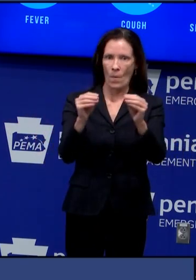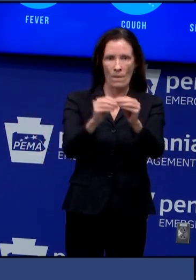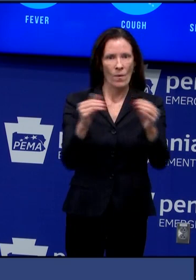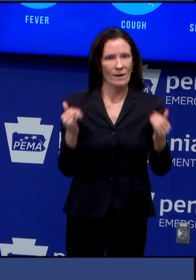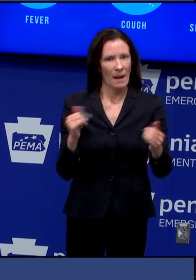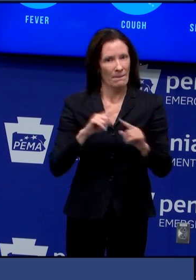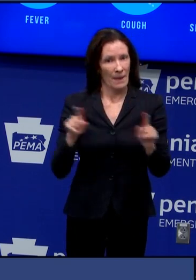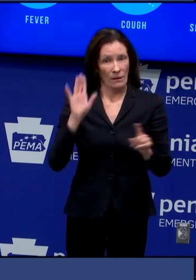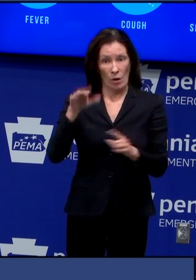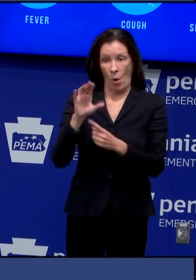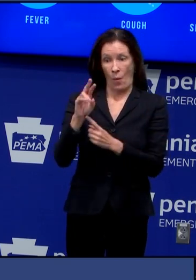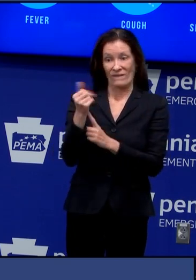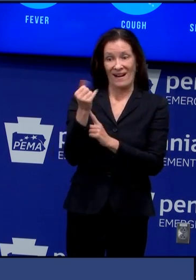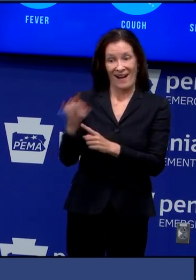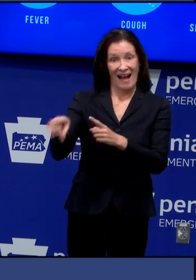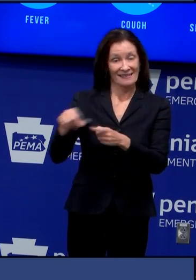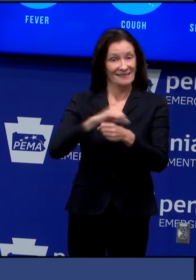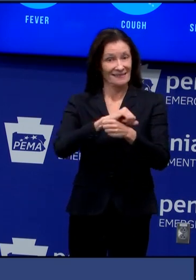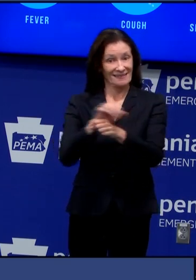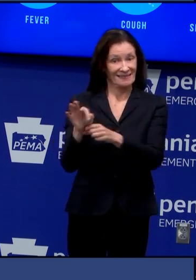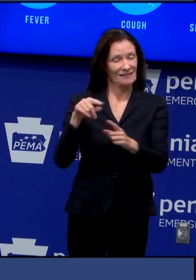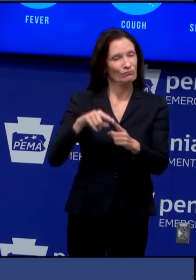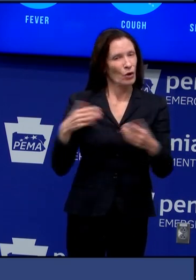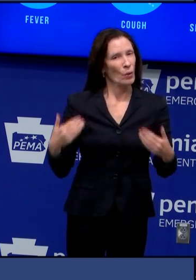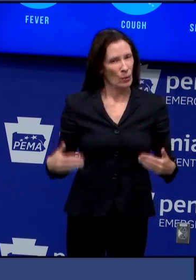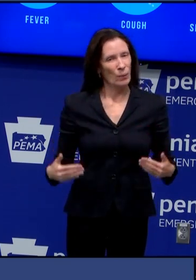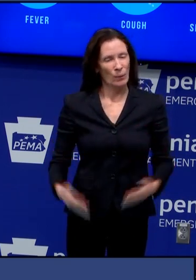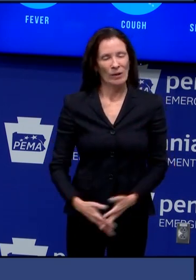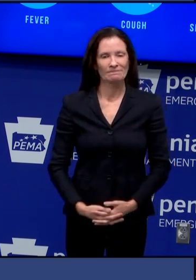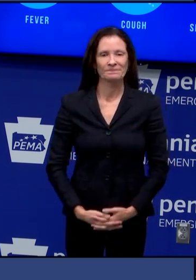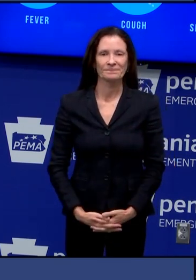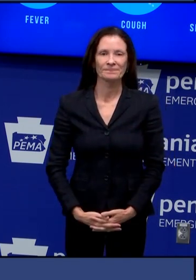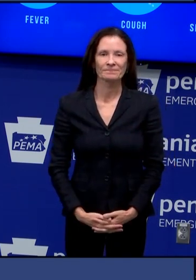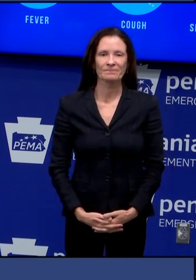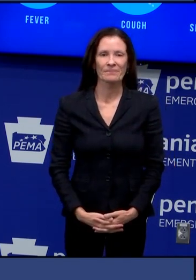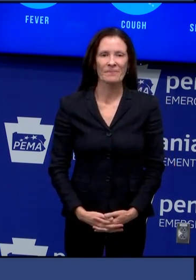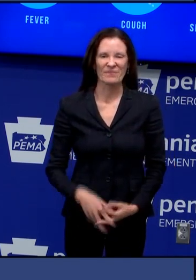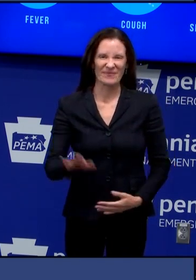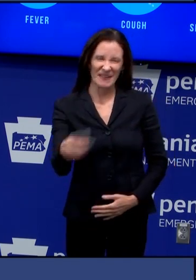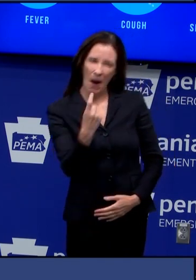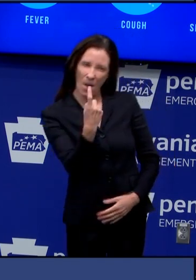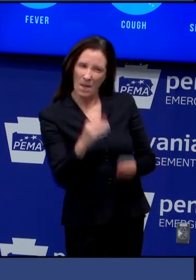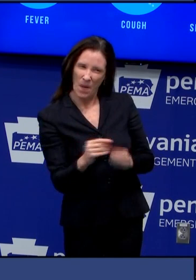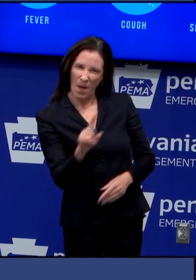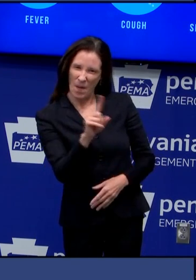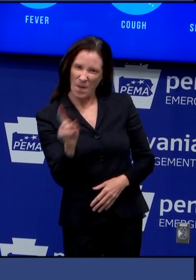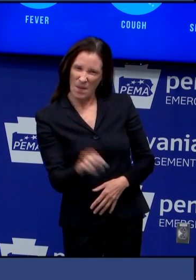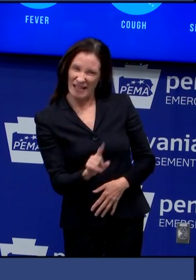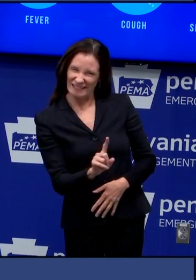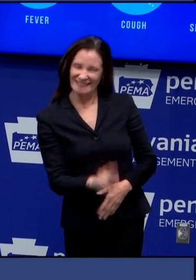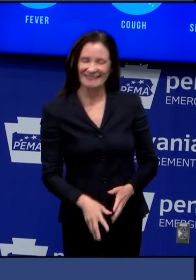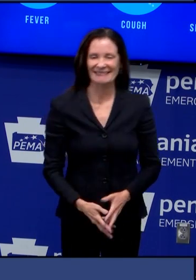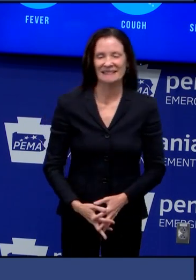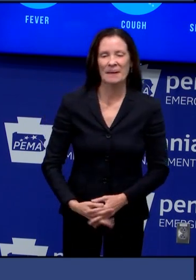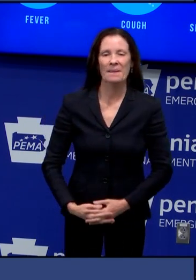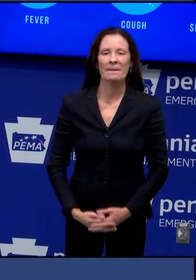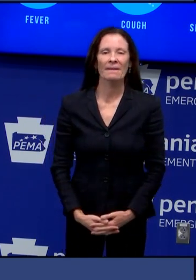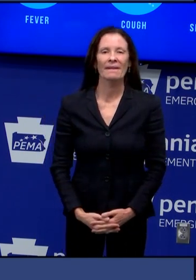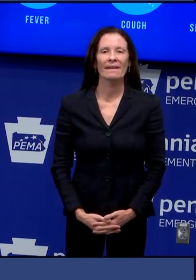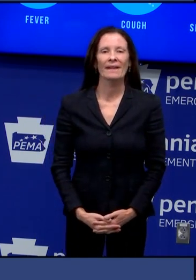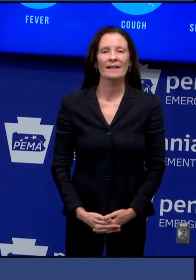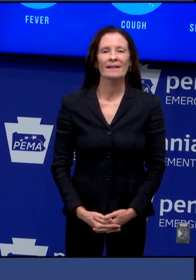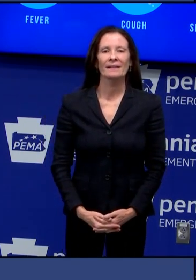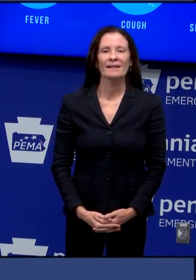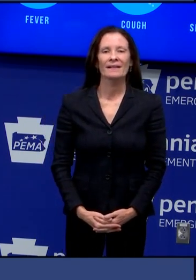to the coven 19 pandemic thank you and i have one more for you then we'll give you a break okay and um so this one again from pa post and it's a little